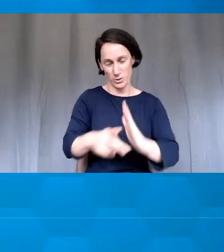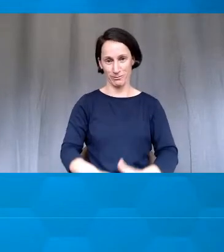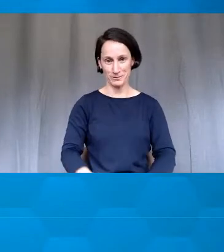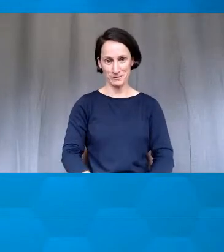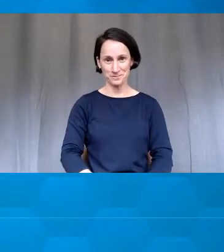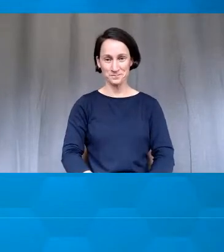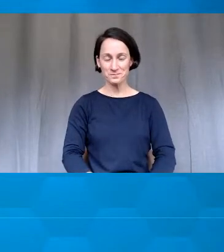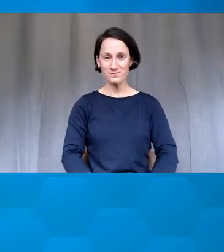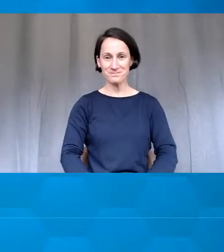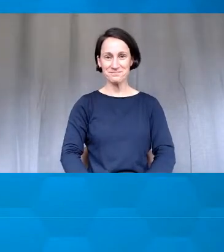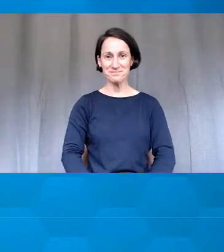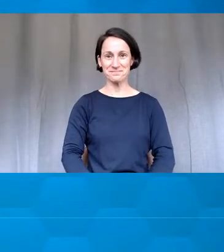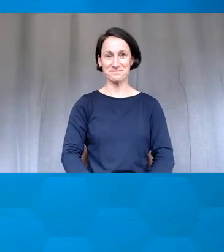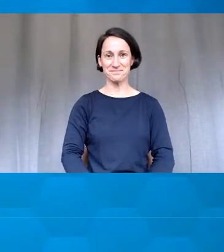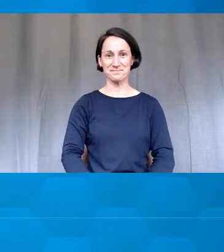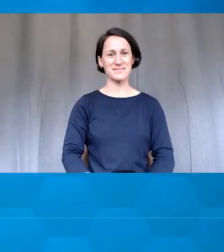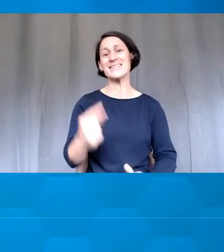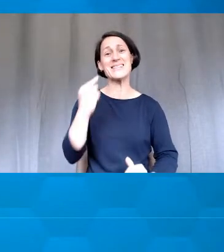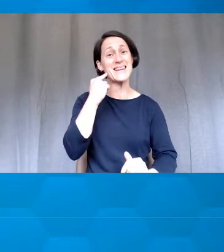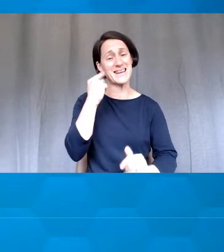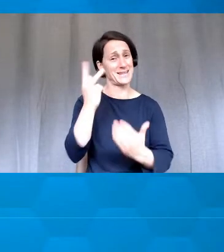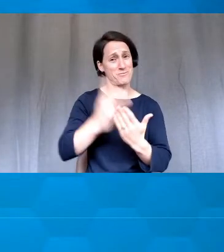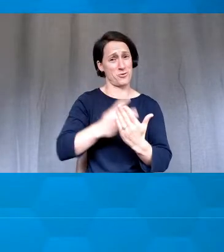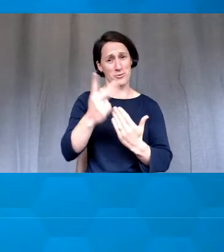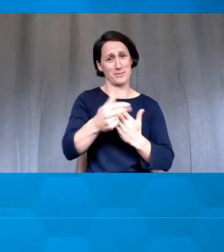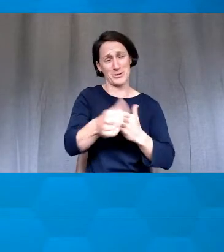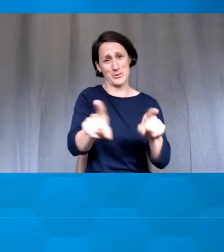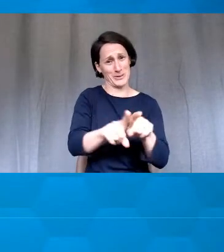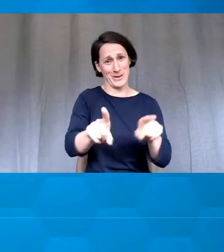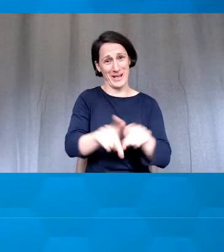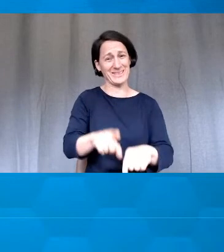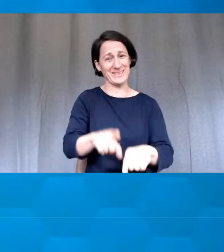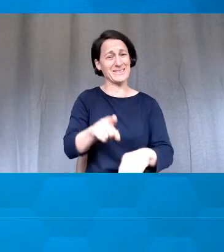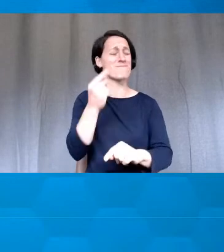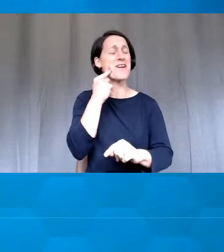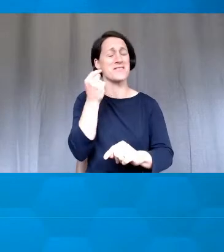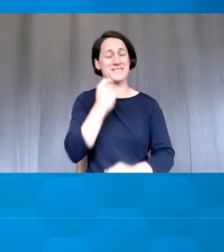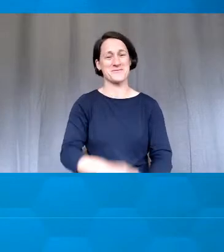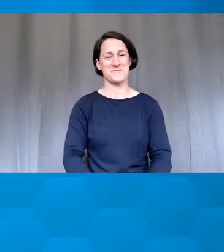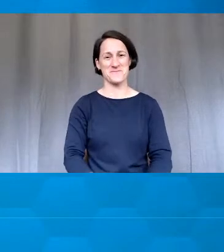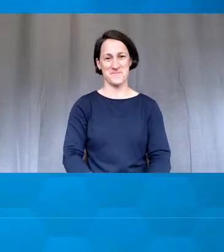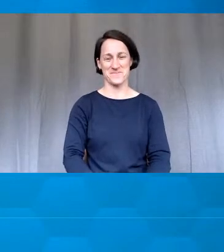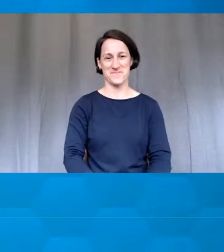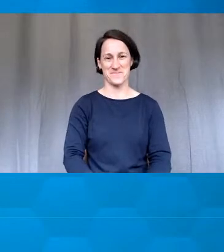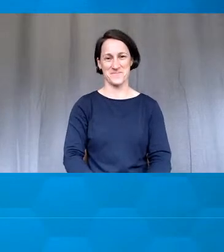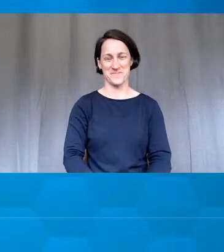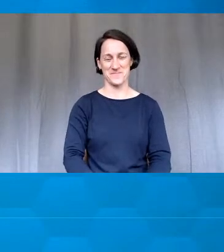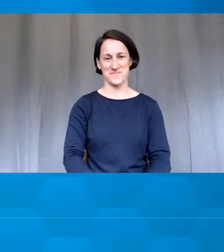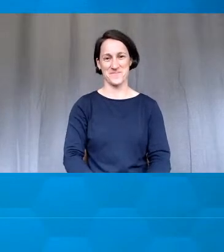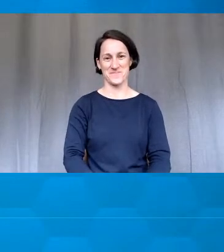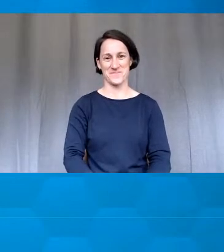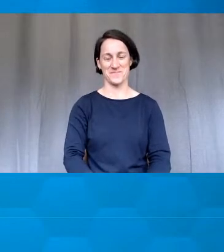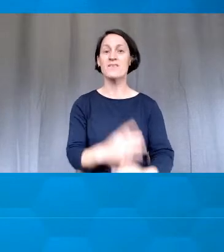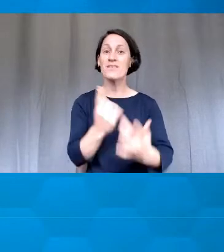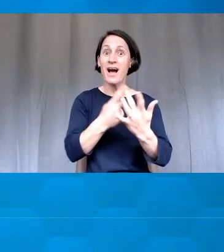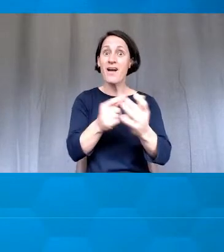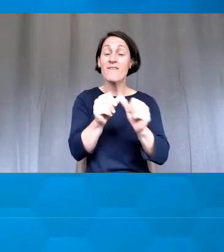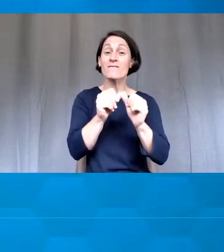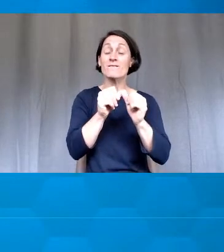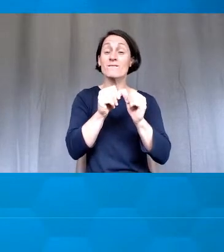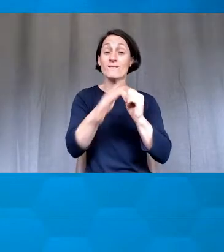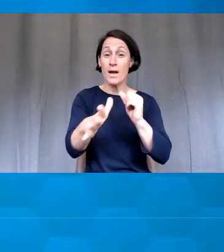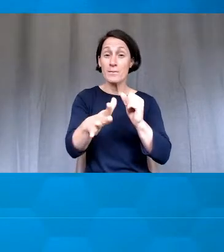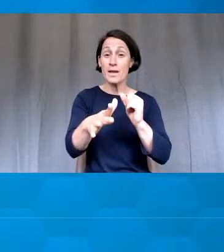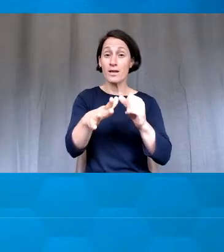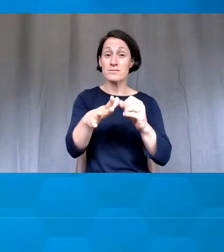super, and it couldn't be simpler. You'll be amazed at how simple this is. Next slide. The other really cool thing is